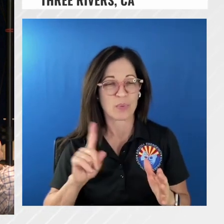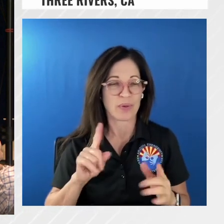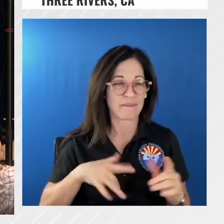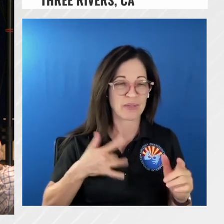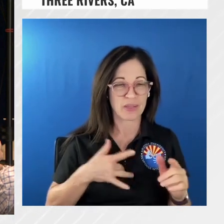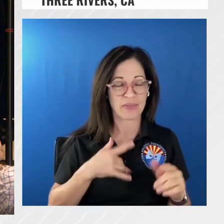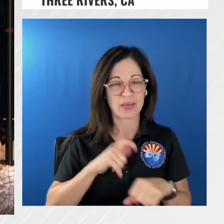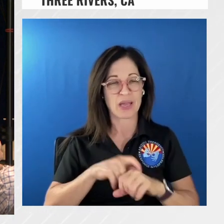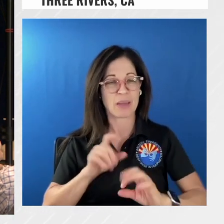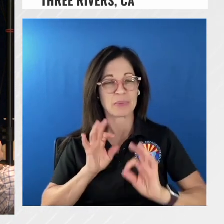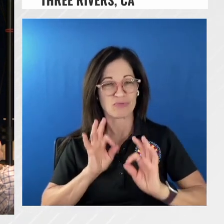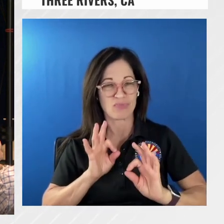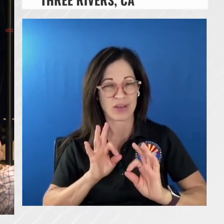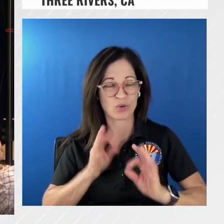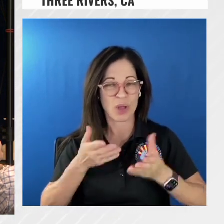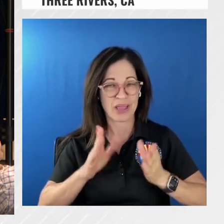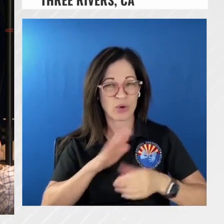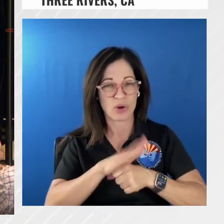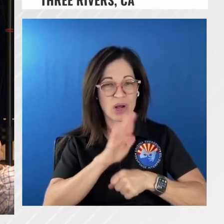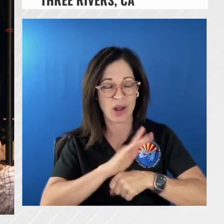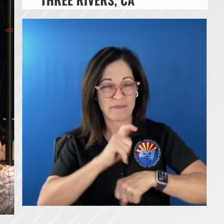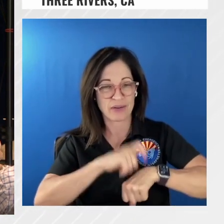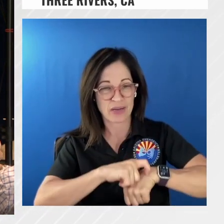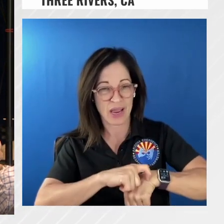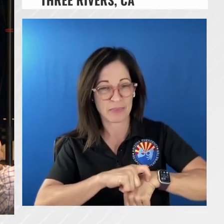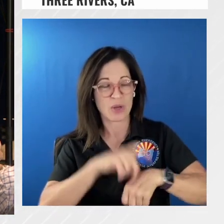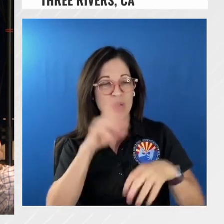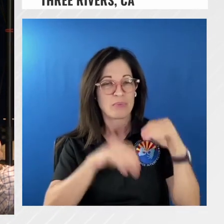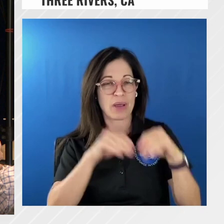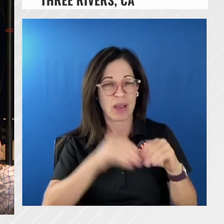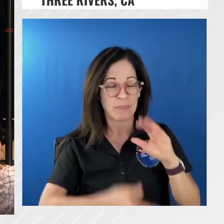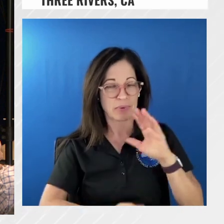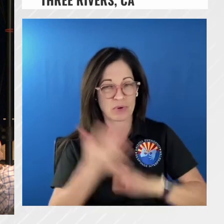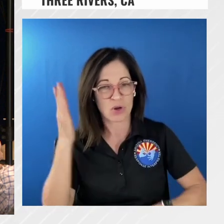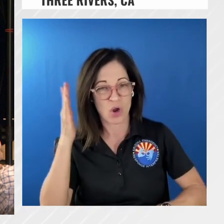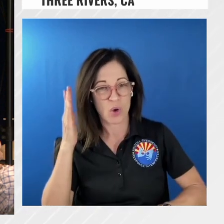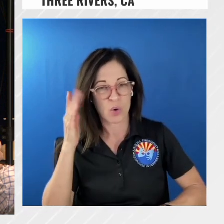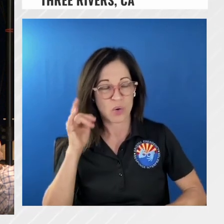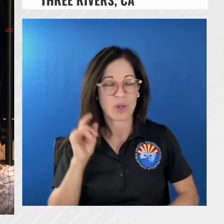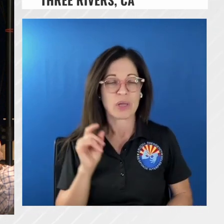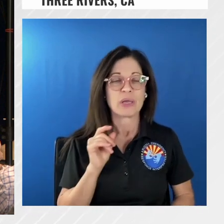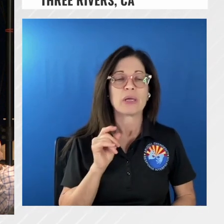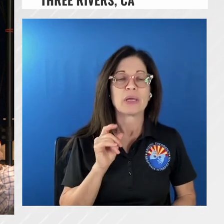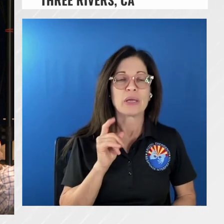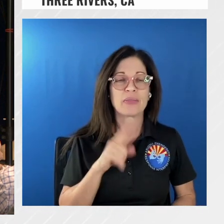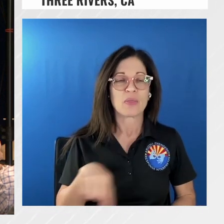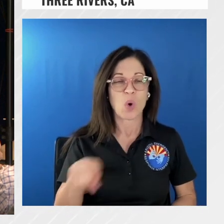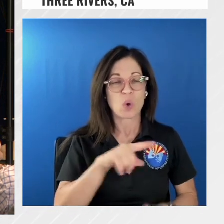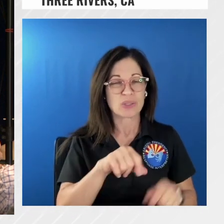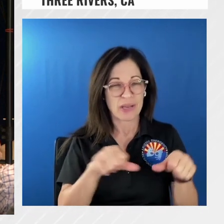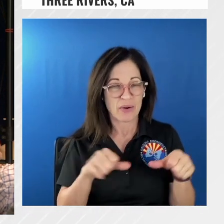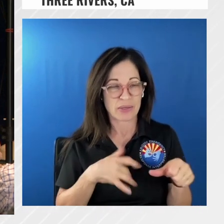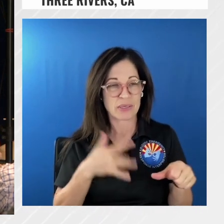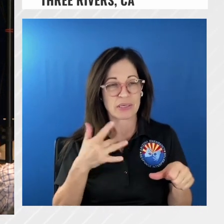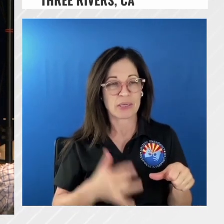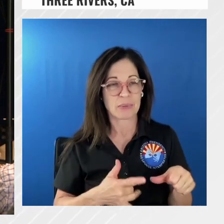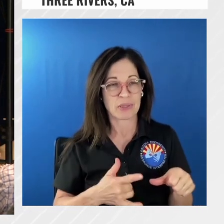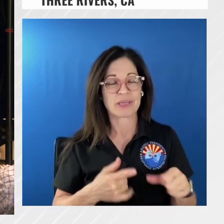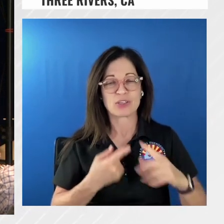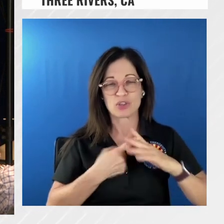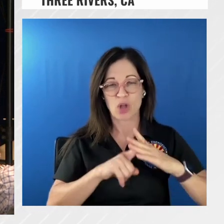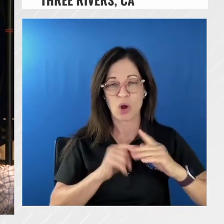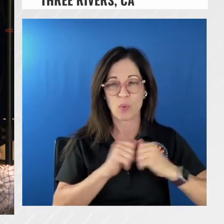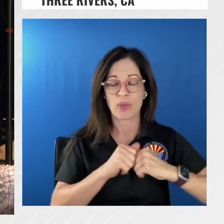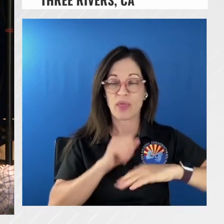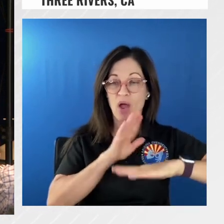you all enough time if you live in that area to evacuate safely those areas generally go from a warning which is hey